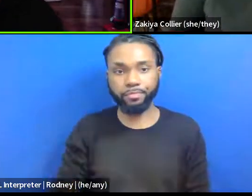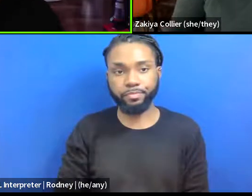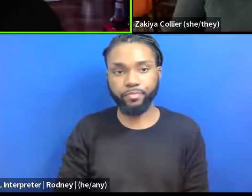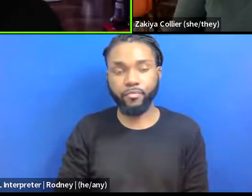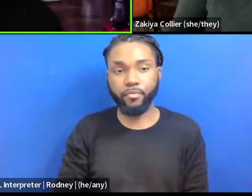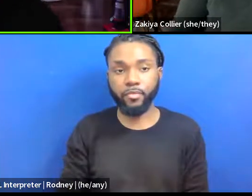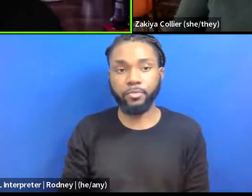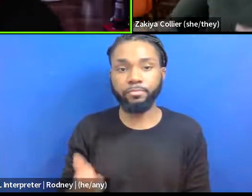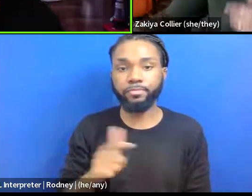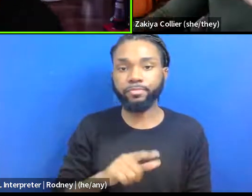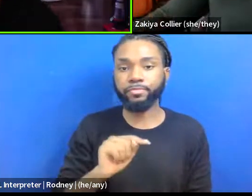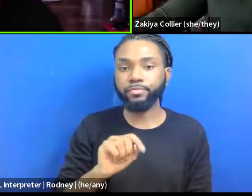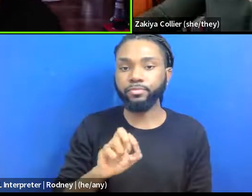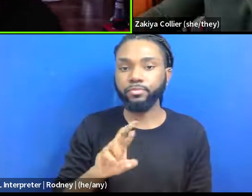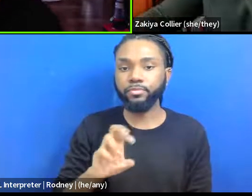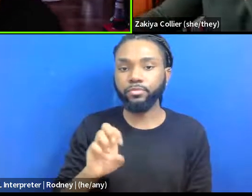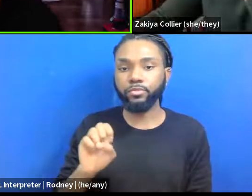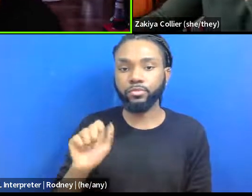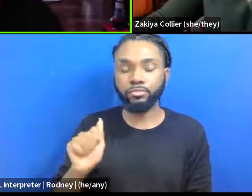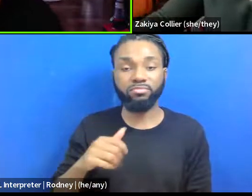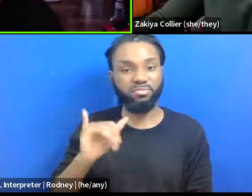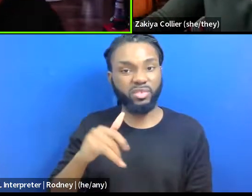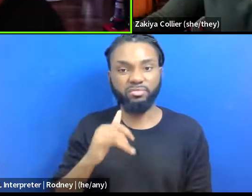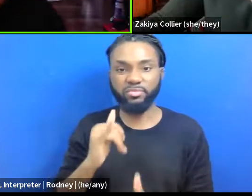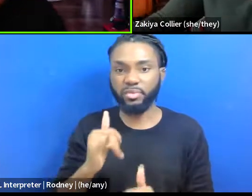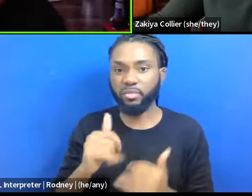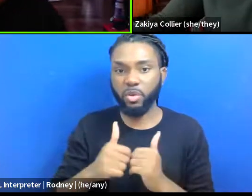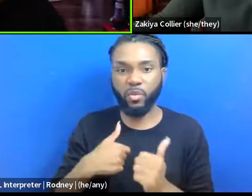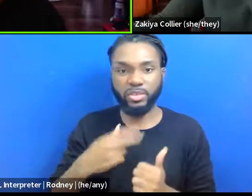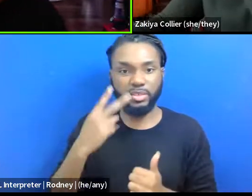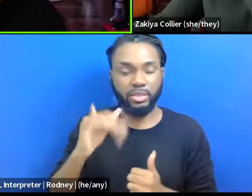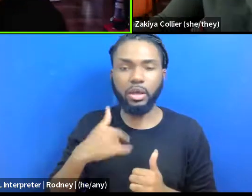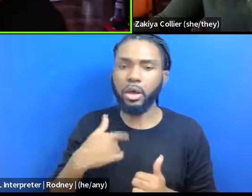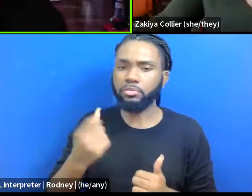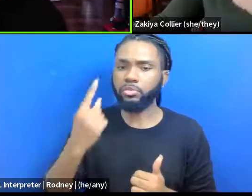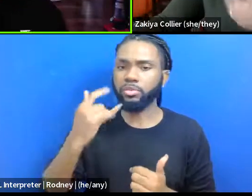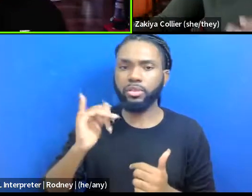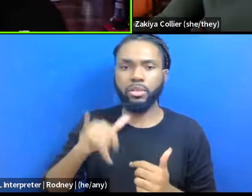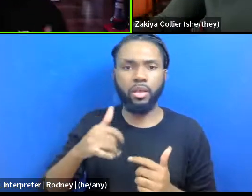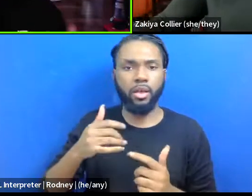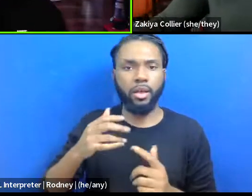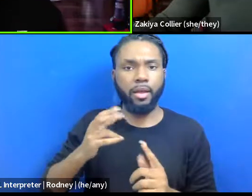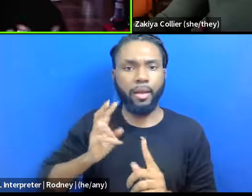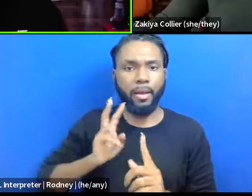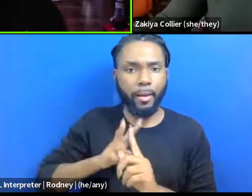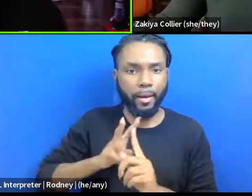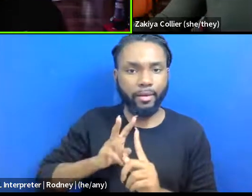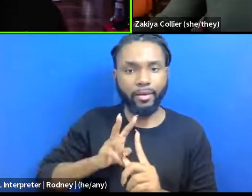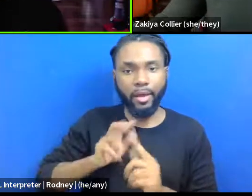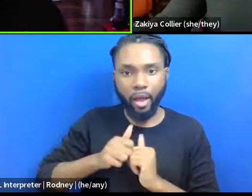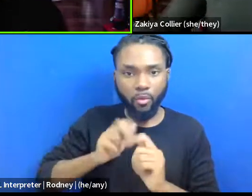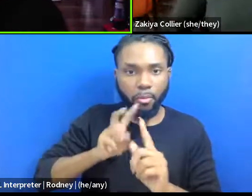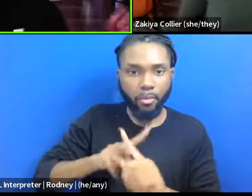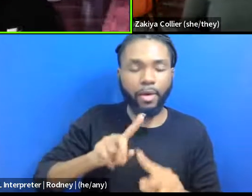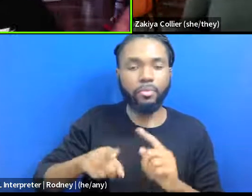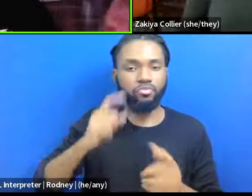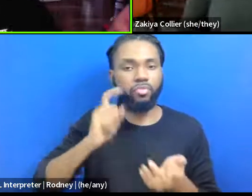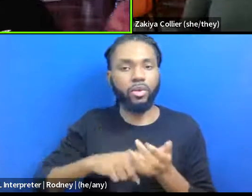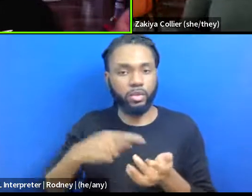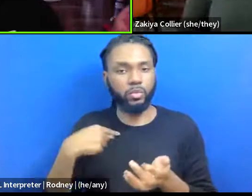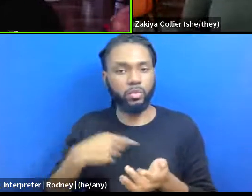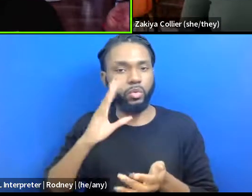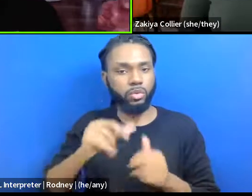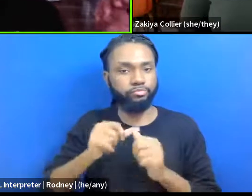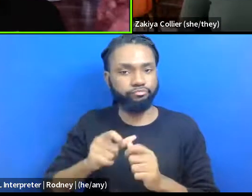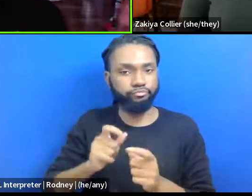that's kind of how I, how I see it. Cause I understand the application, but I'm always thinking that we're always going to continue evolving. Like, oh, wow,